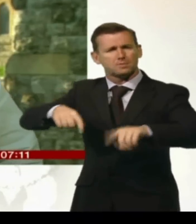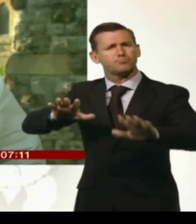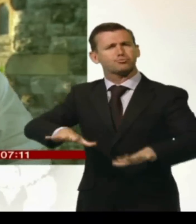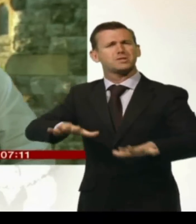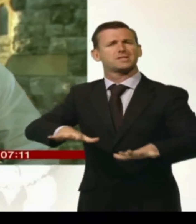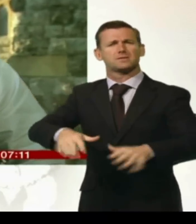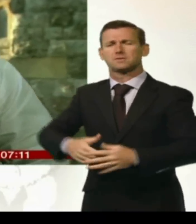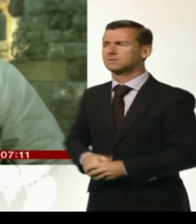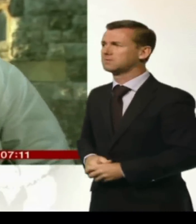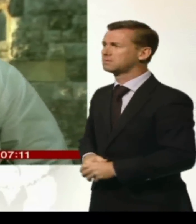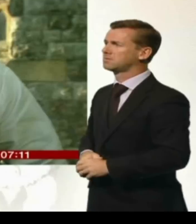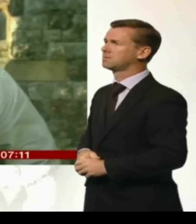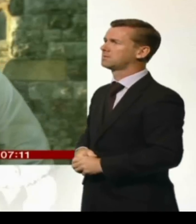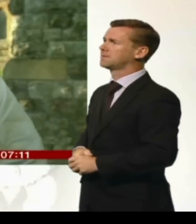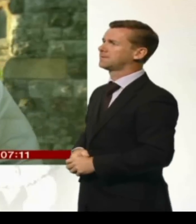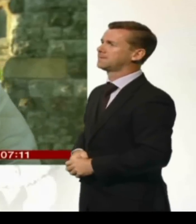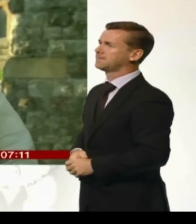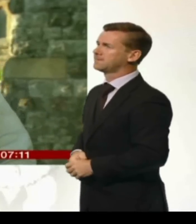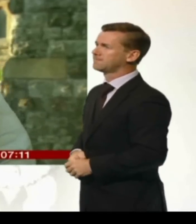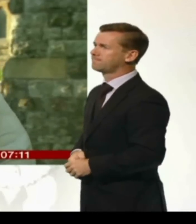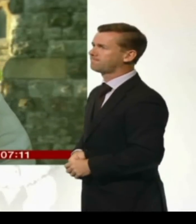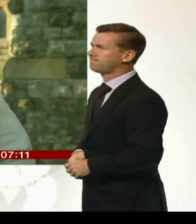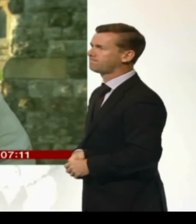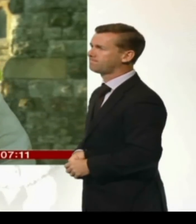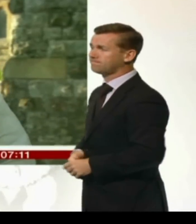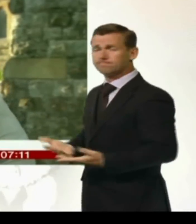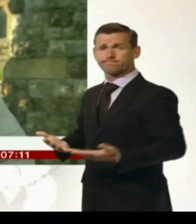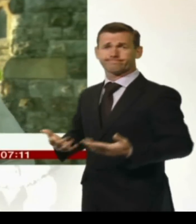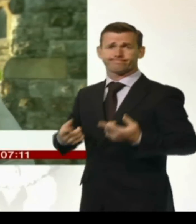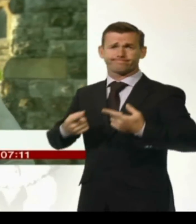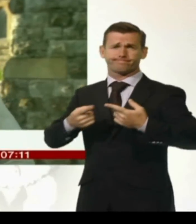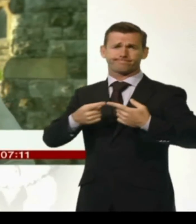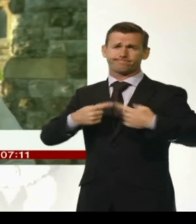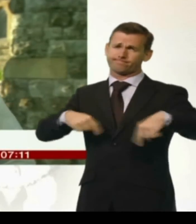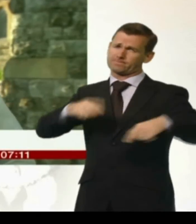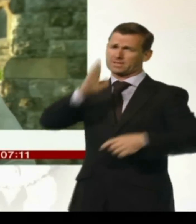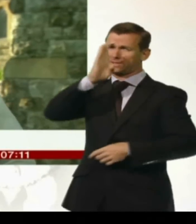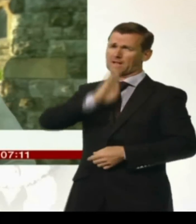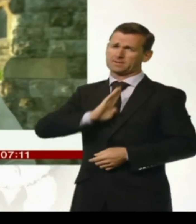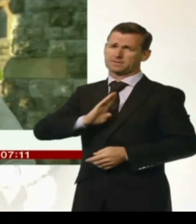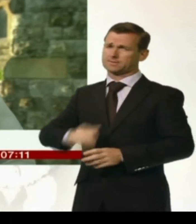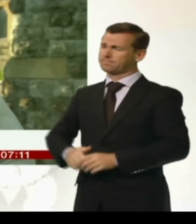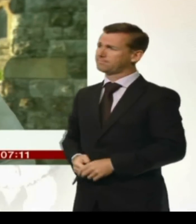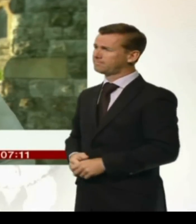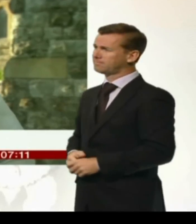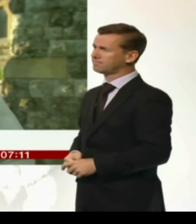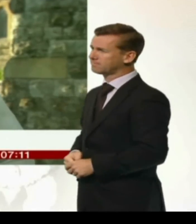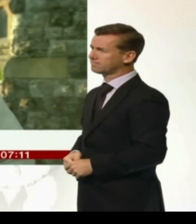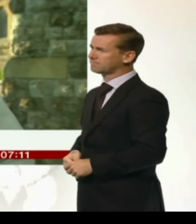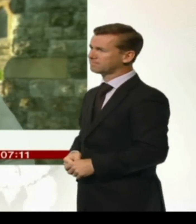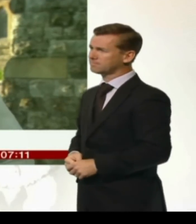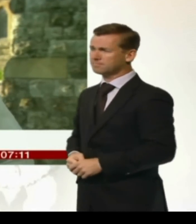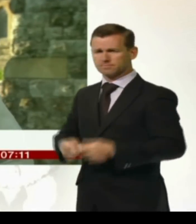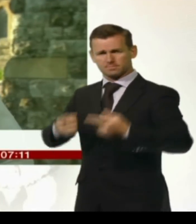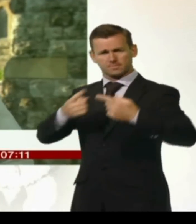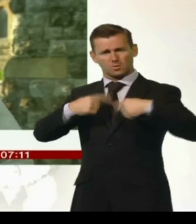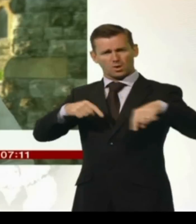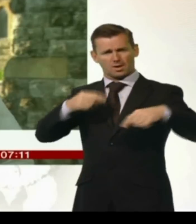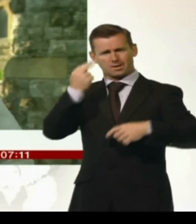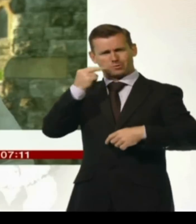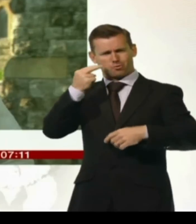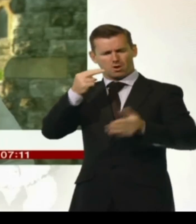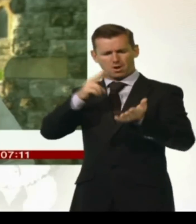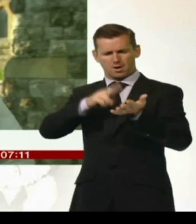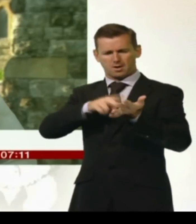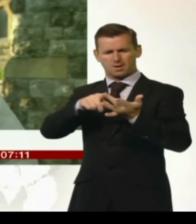Well, it's a very sad time for us as Nigerians in the diaspora. The whole issue